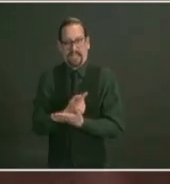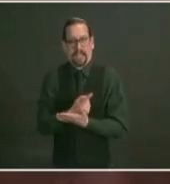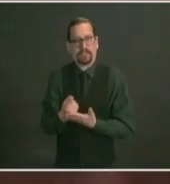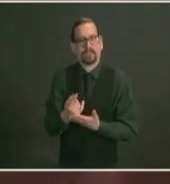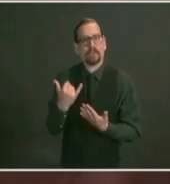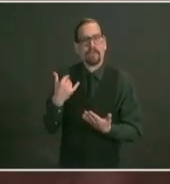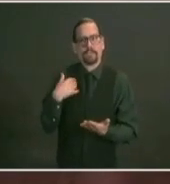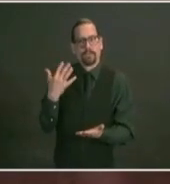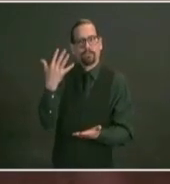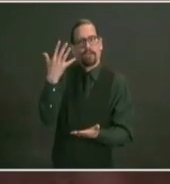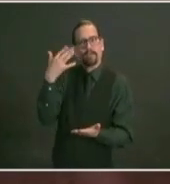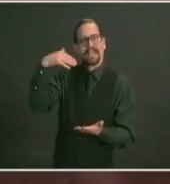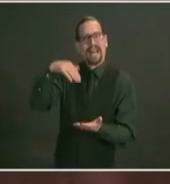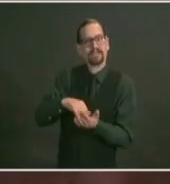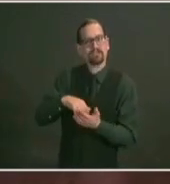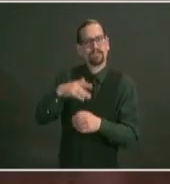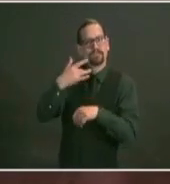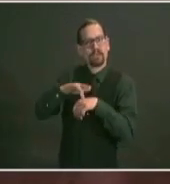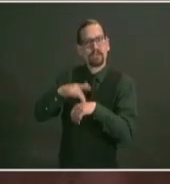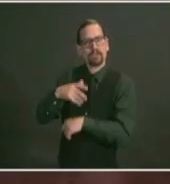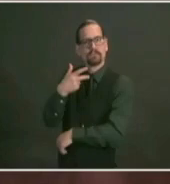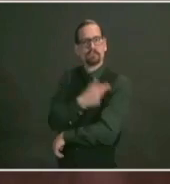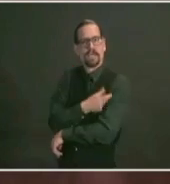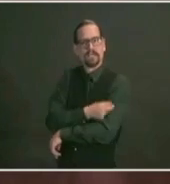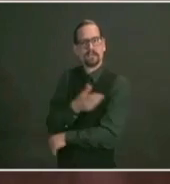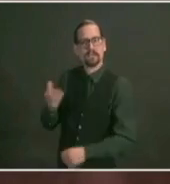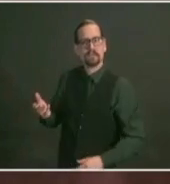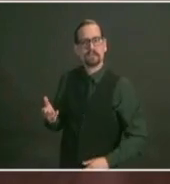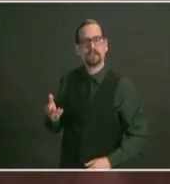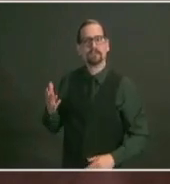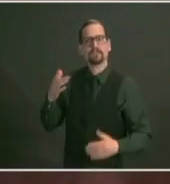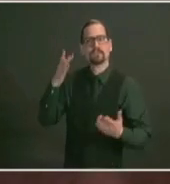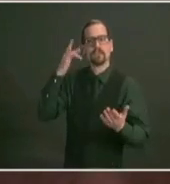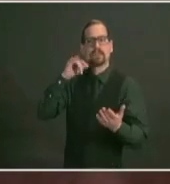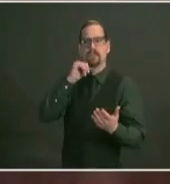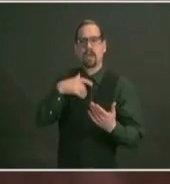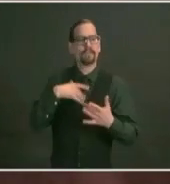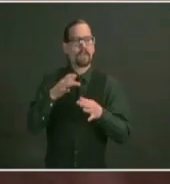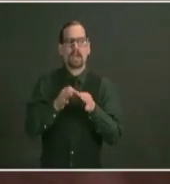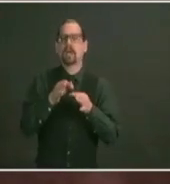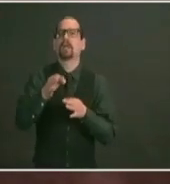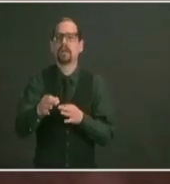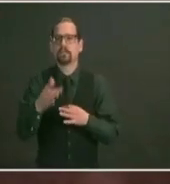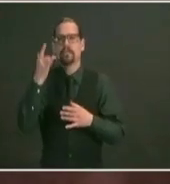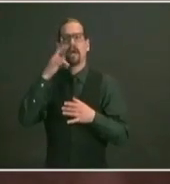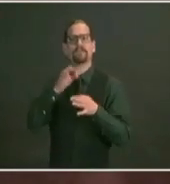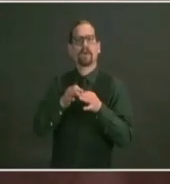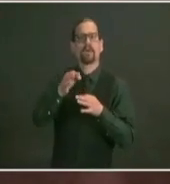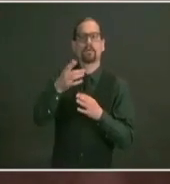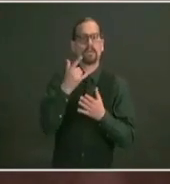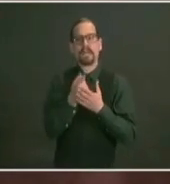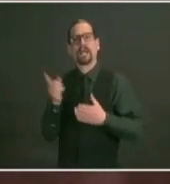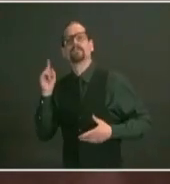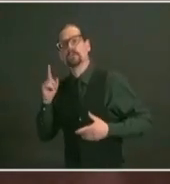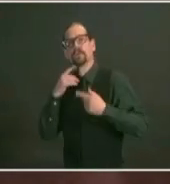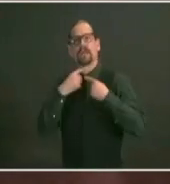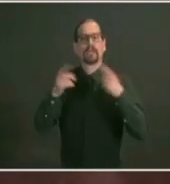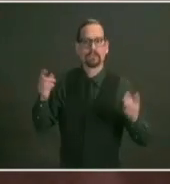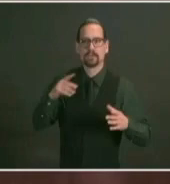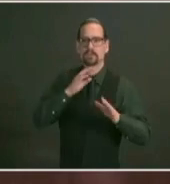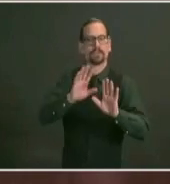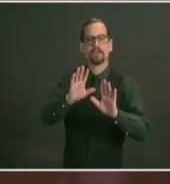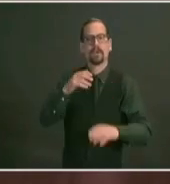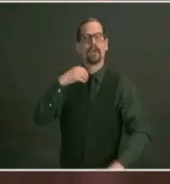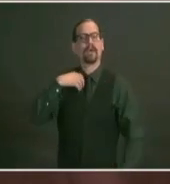sites why don't you wait a week when you got more in it's still the numbers don't add up because each day is critical waiting one